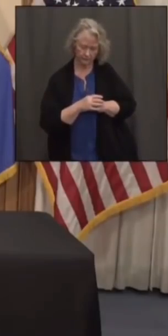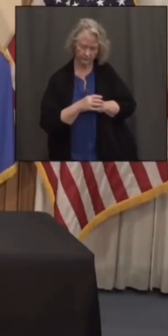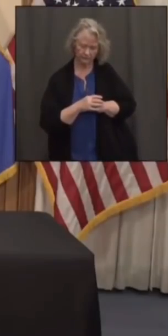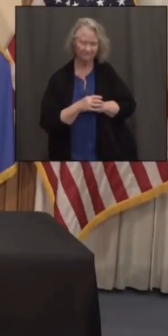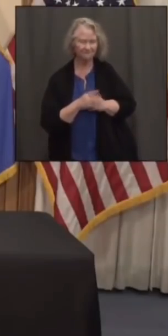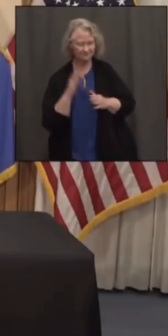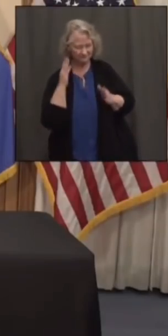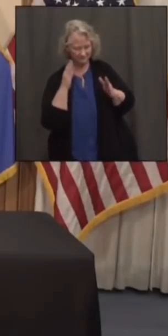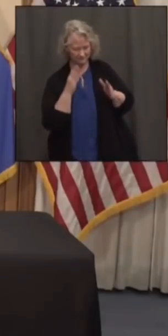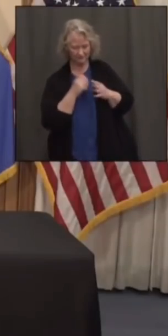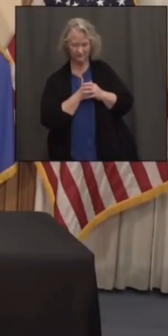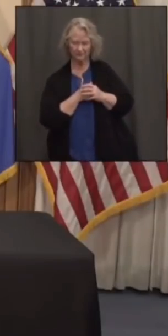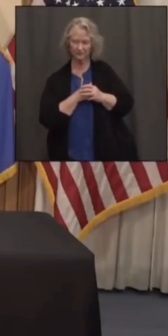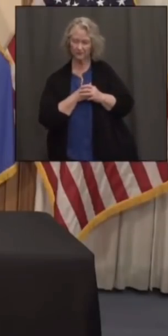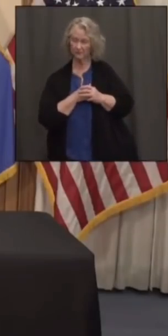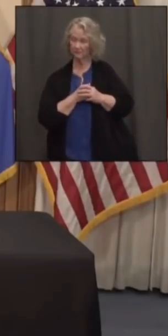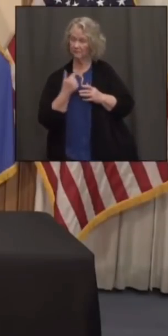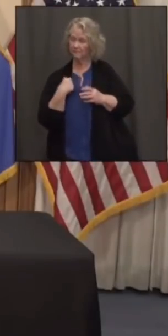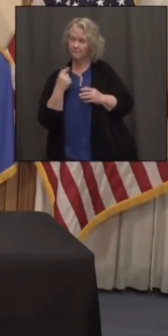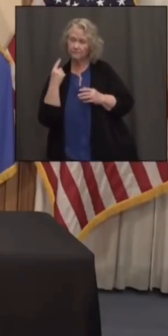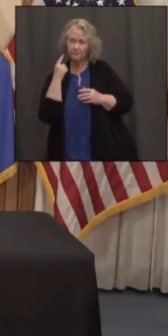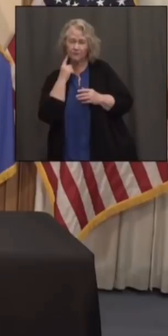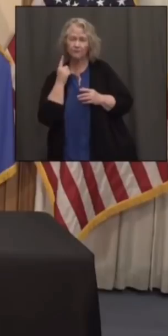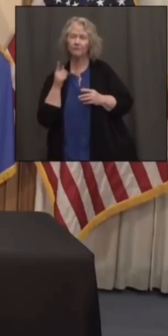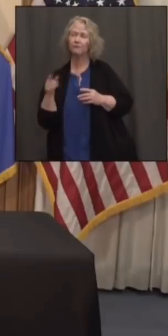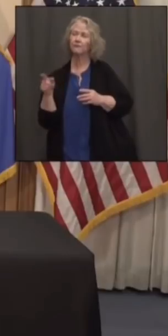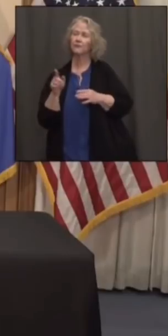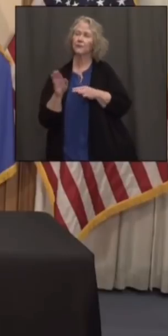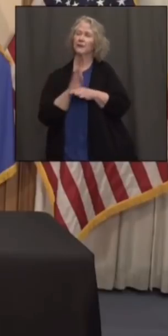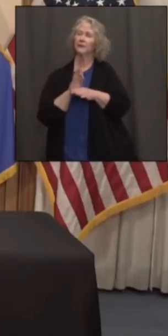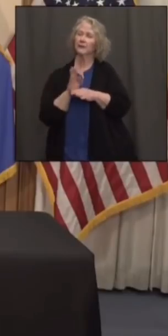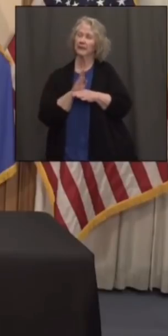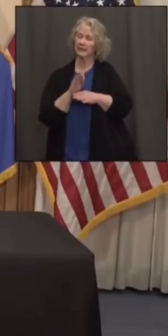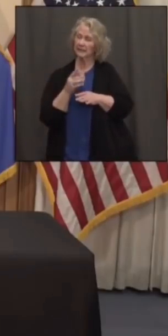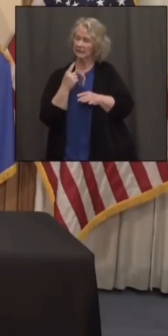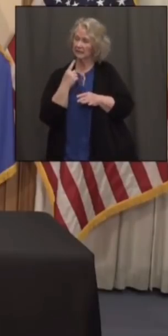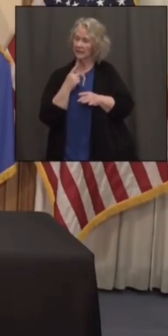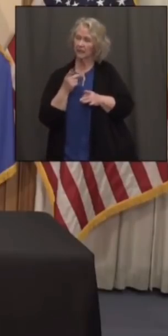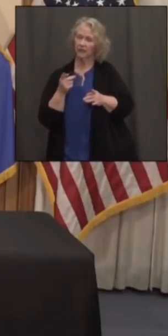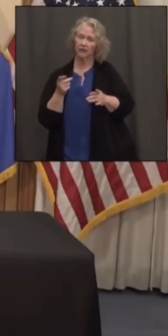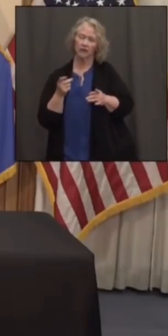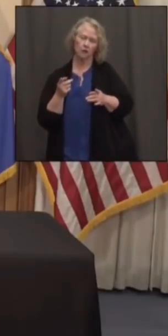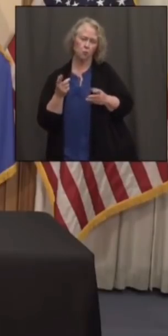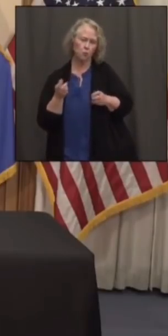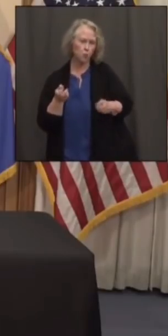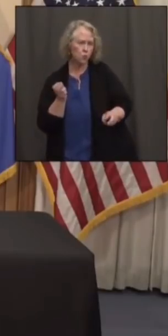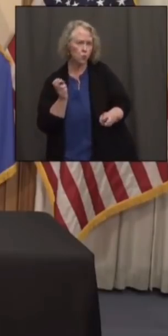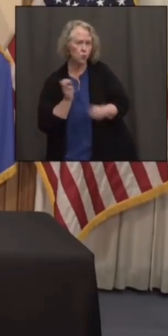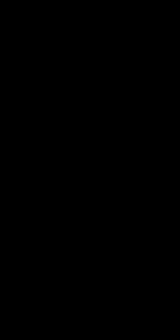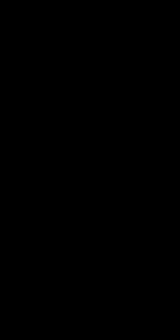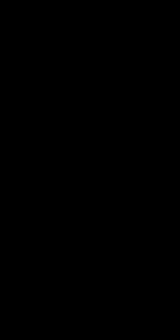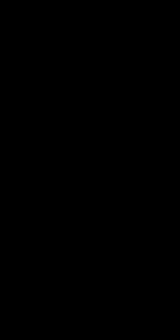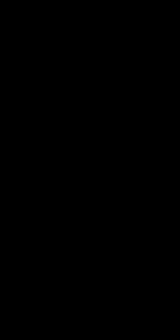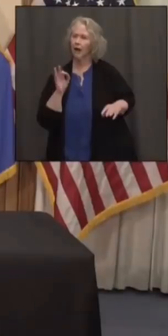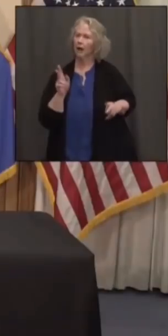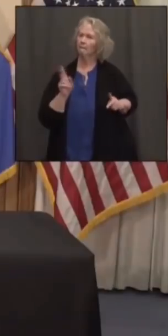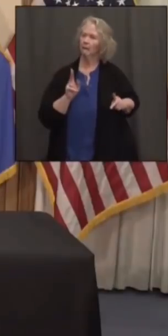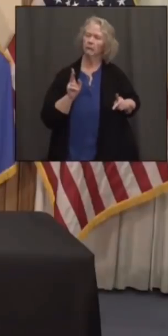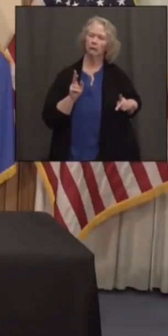Hi there, Governor. You know, we've been hearing from business owners who are saying that they have been having a hard time hiring employees.